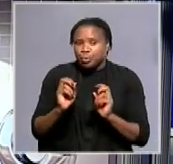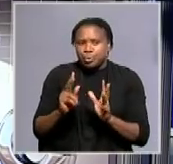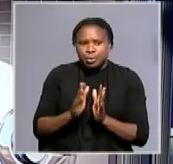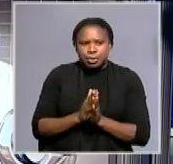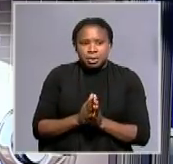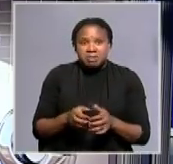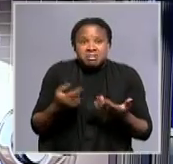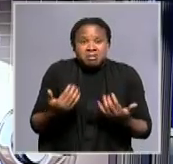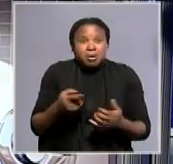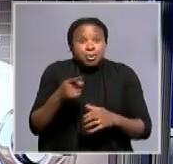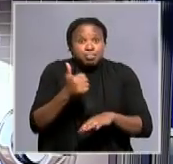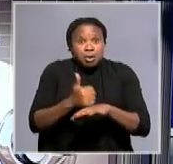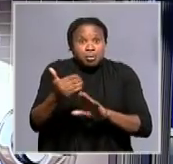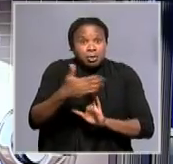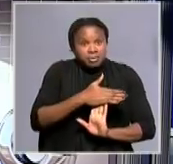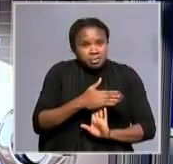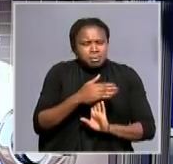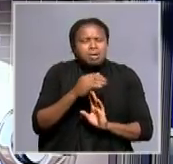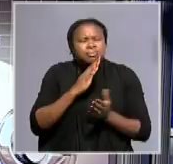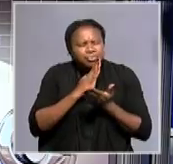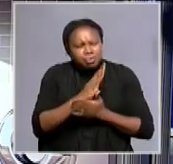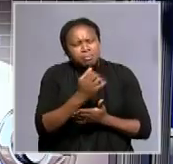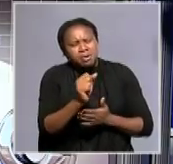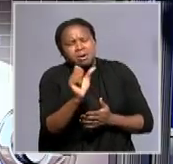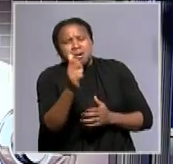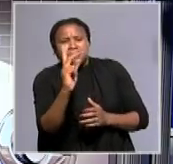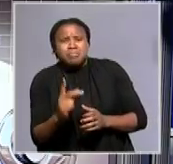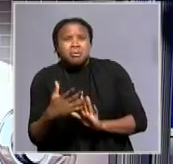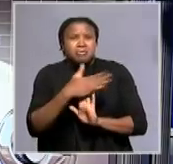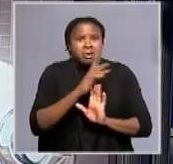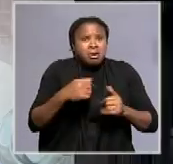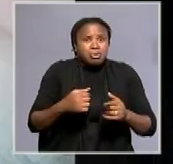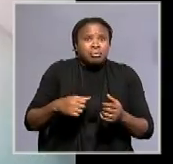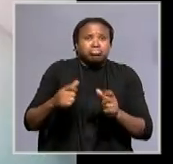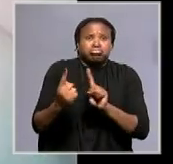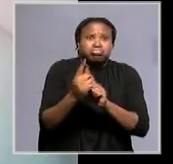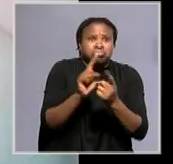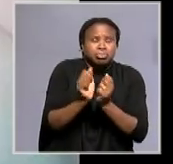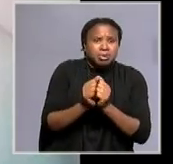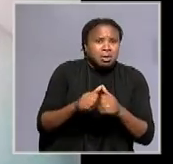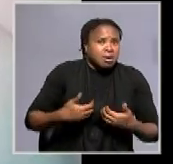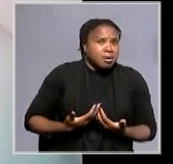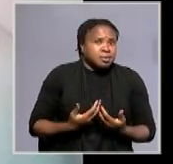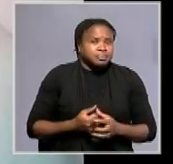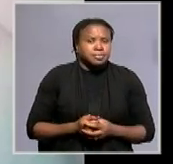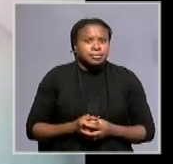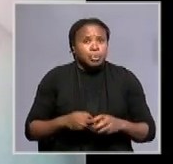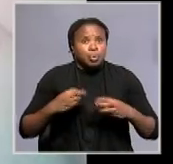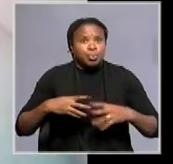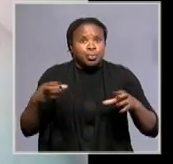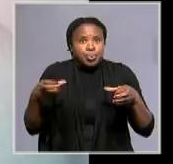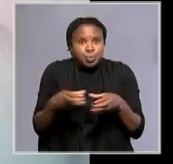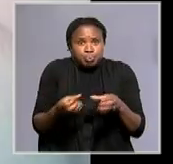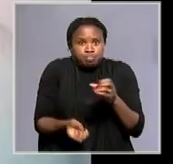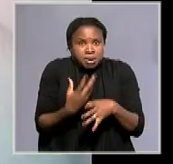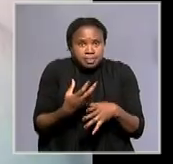are a survivor, I'm sure there are several other survivors as well. How do you keep in contact with them? We have a WhatsApp group by